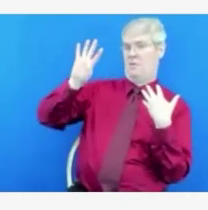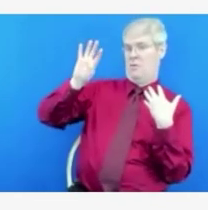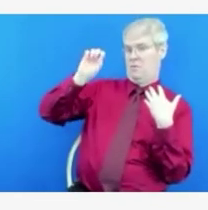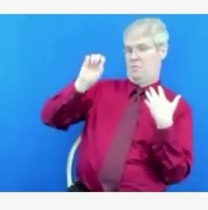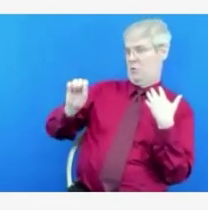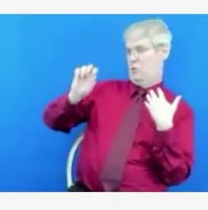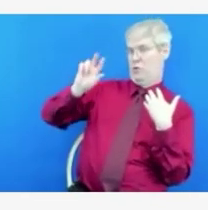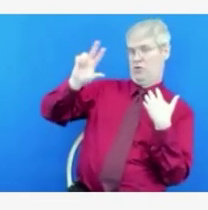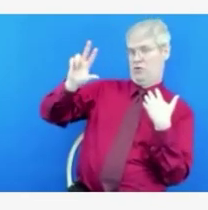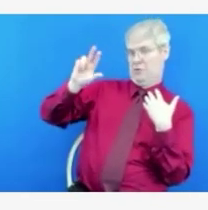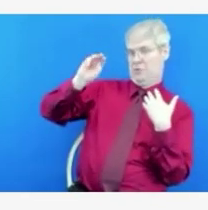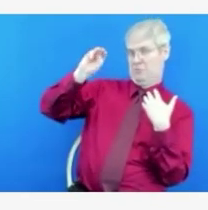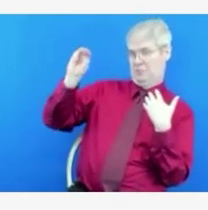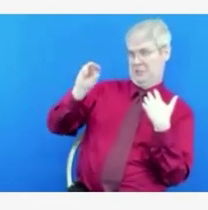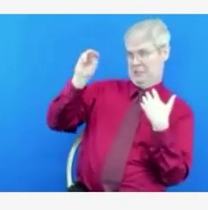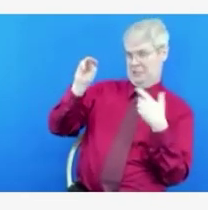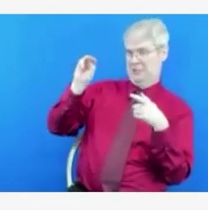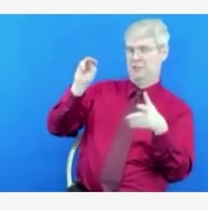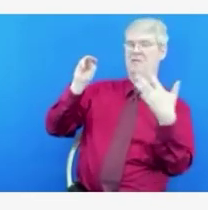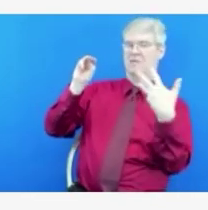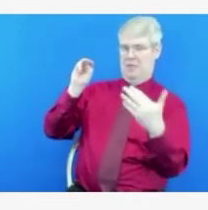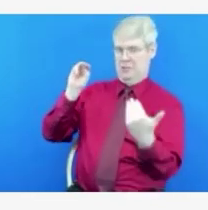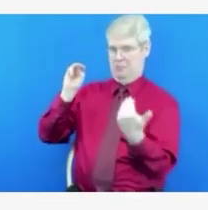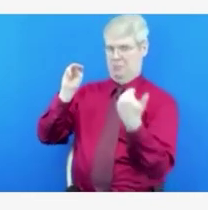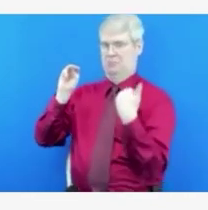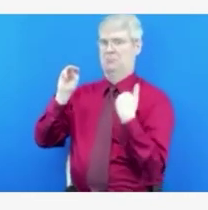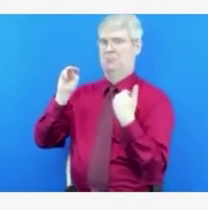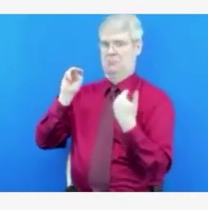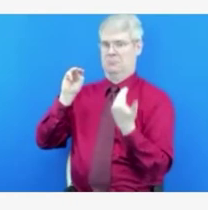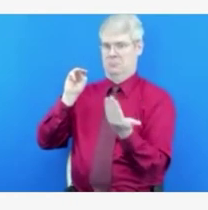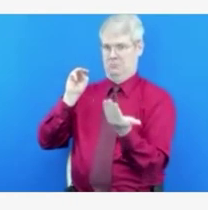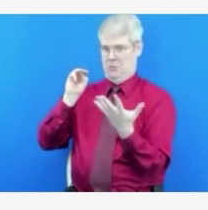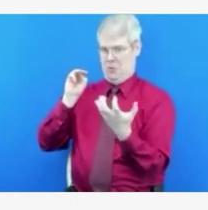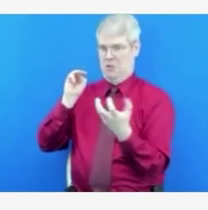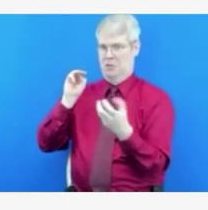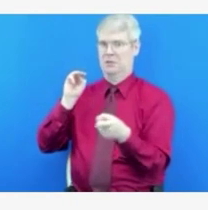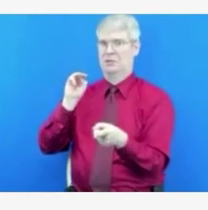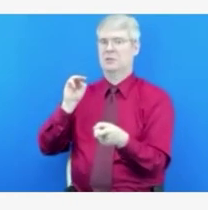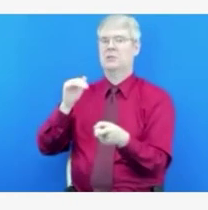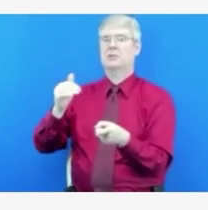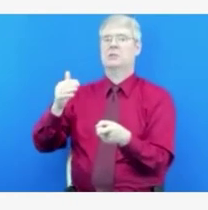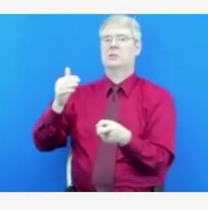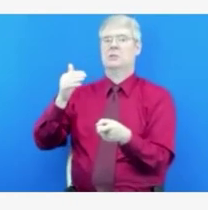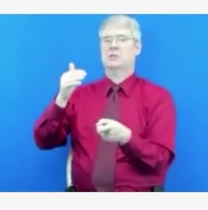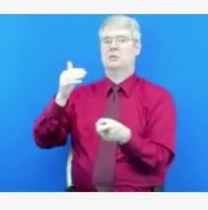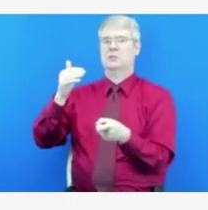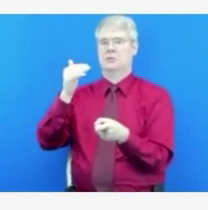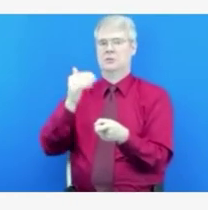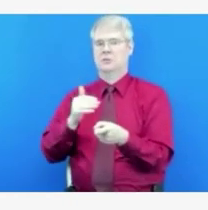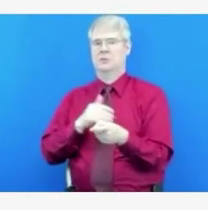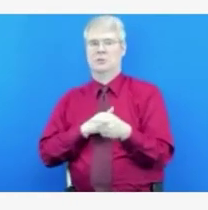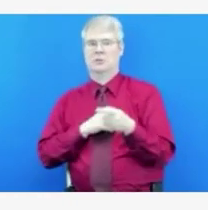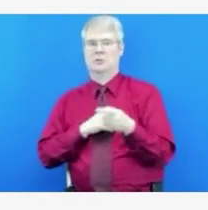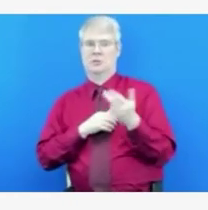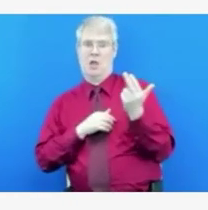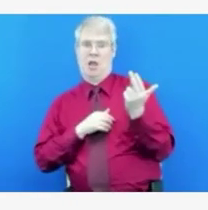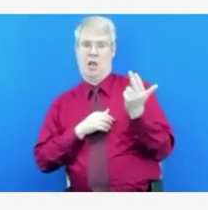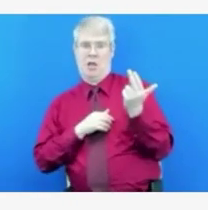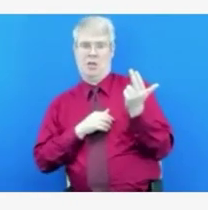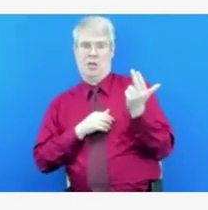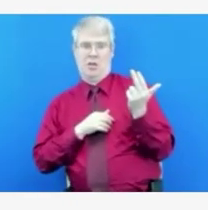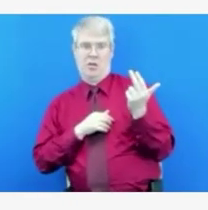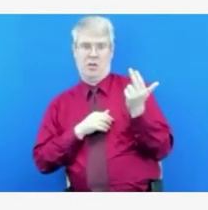has been declined by 13 of the organizations that only want access to testing kits. So we are working with